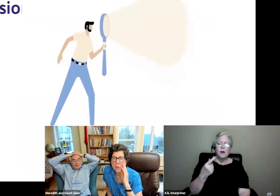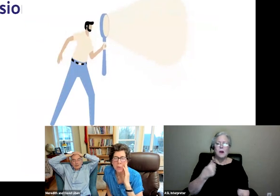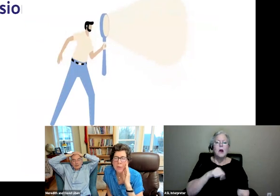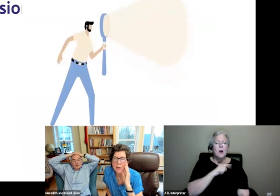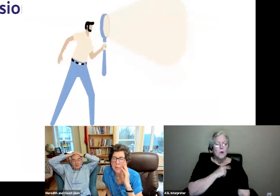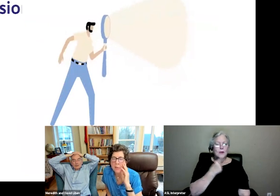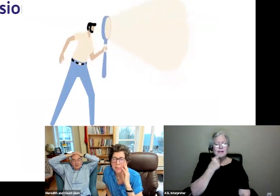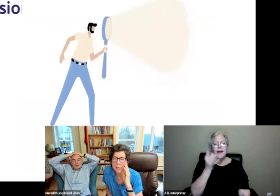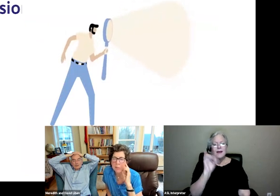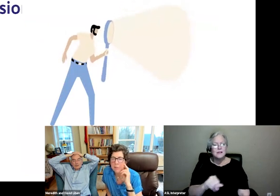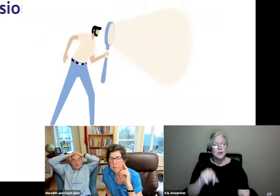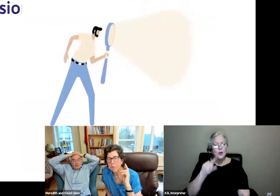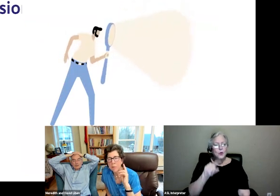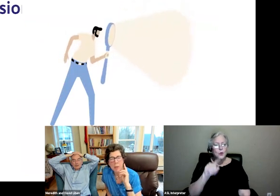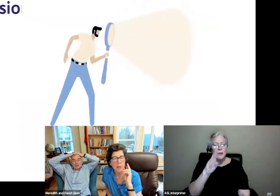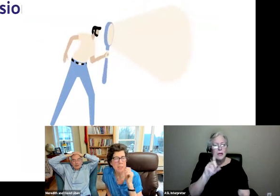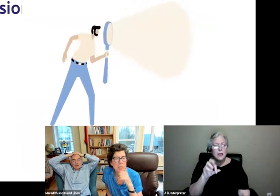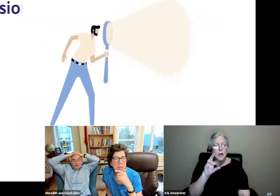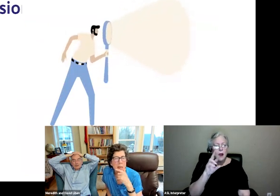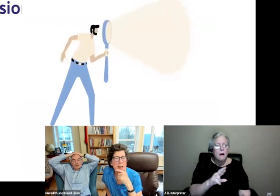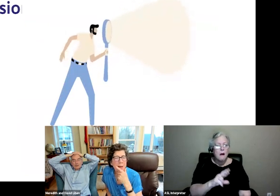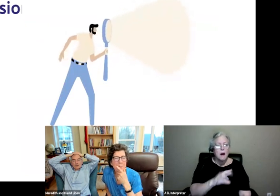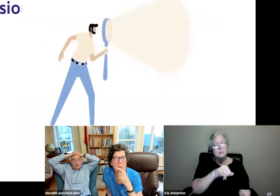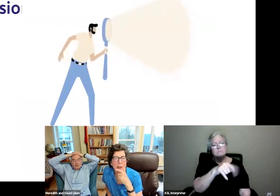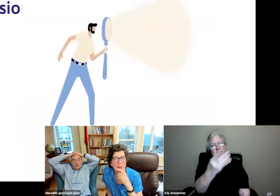dude with the spyglass.